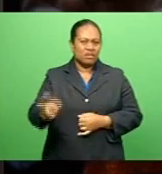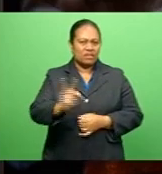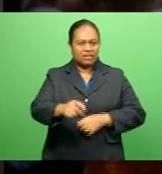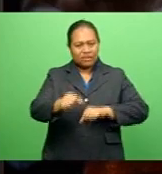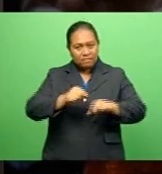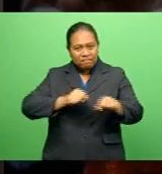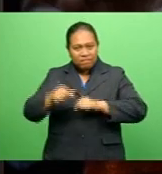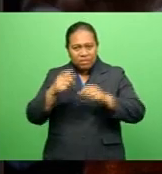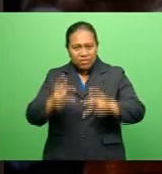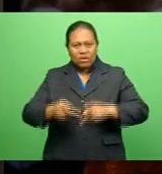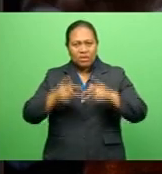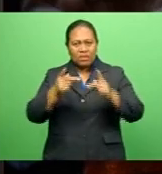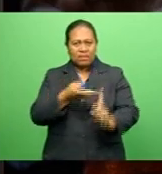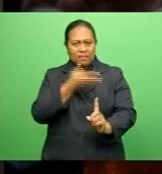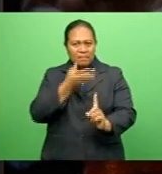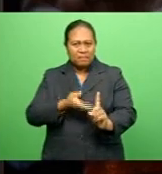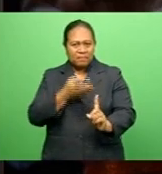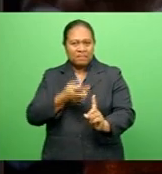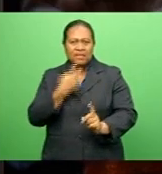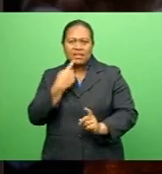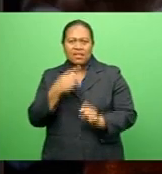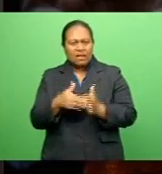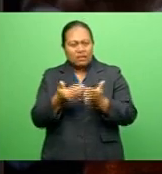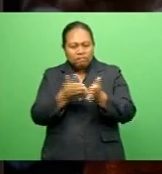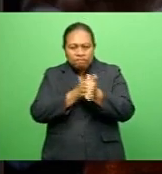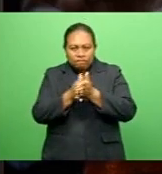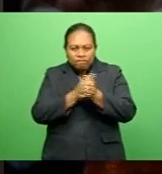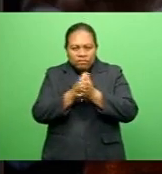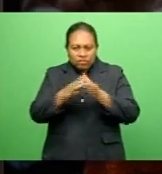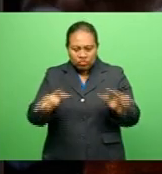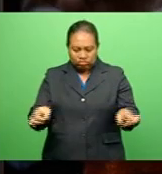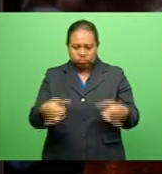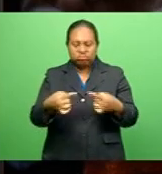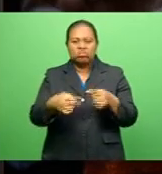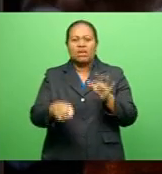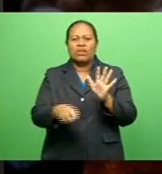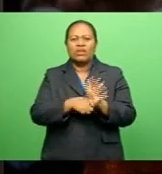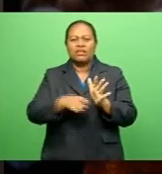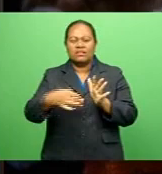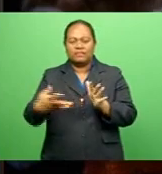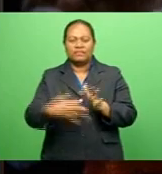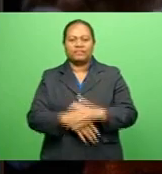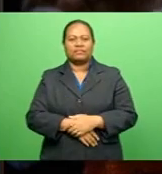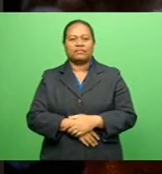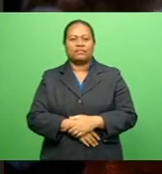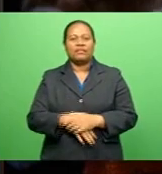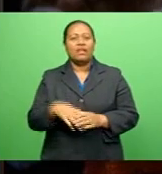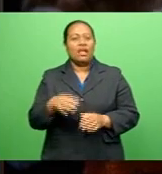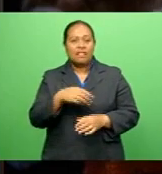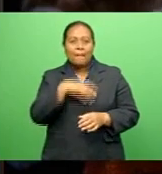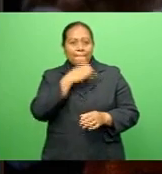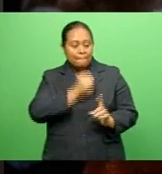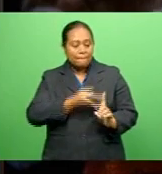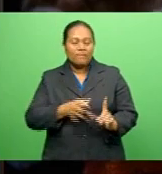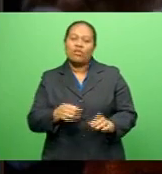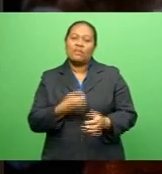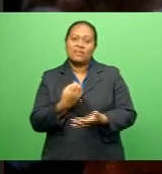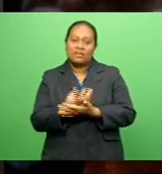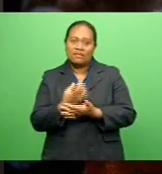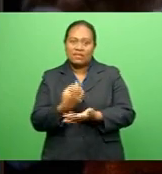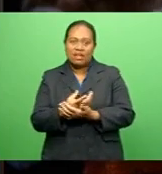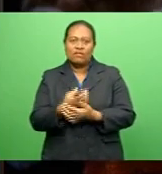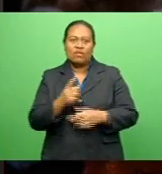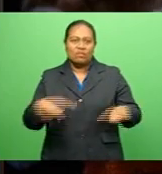promotion Benjamin Joseph is looking forward to taking down opponent Ritesh Ganda The Mbuda Savu Savu native will be fighting